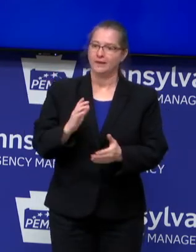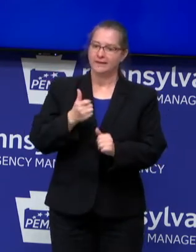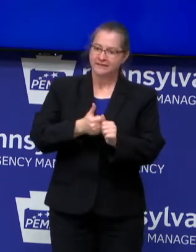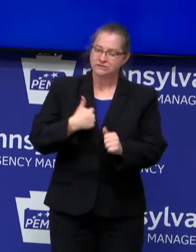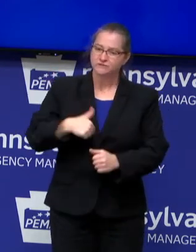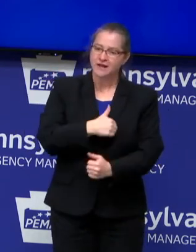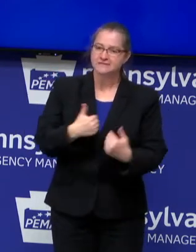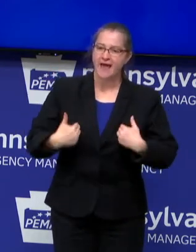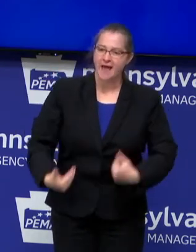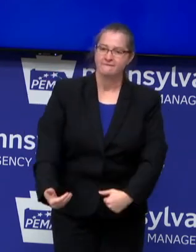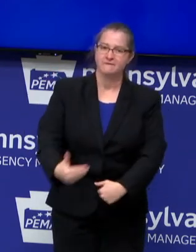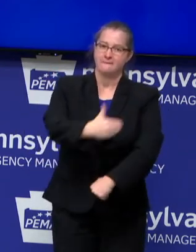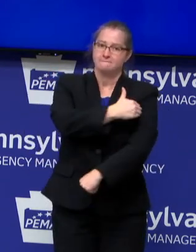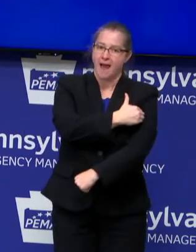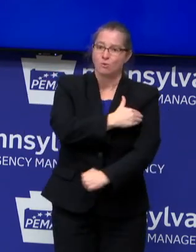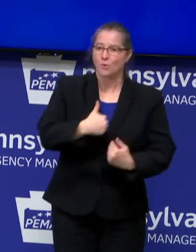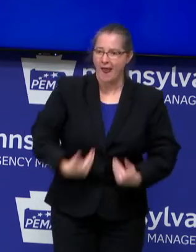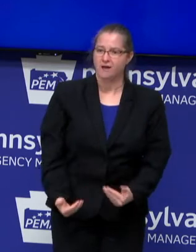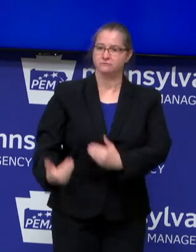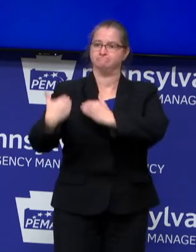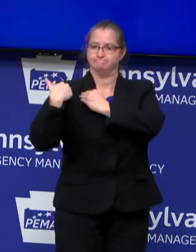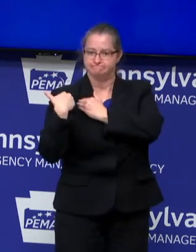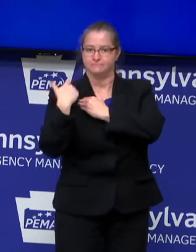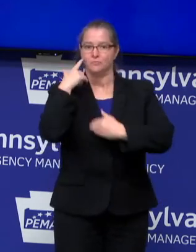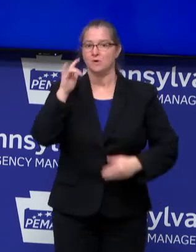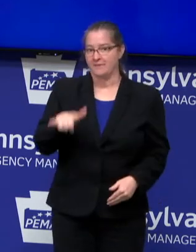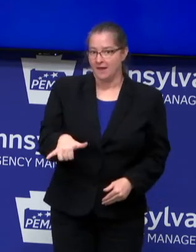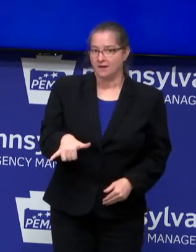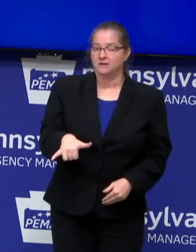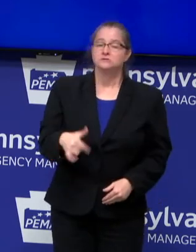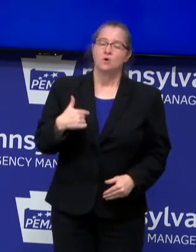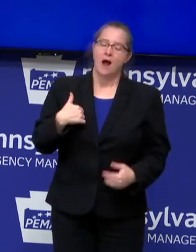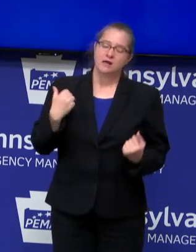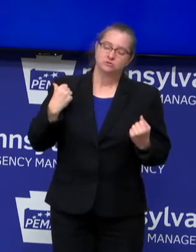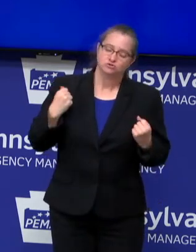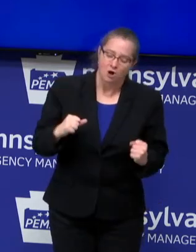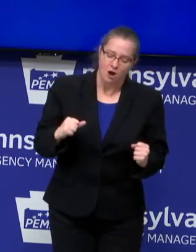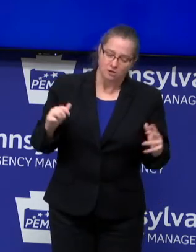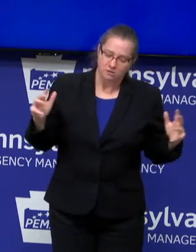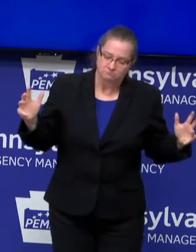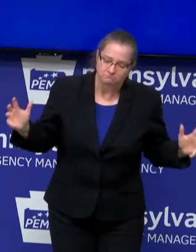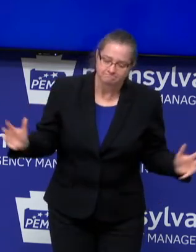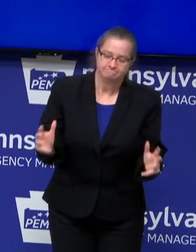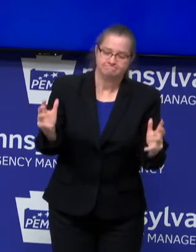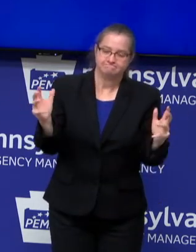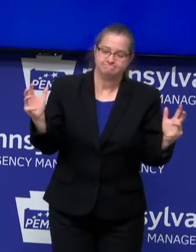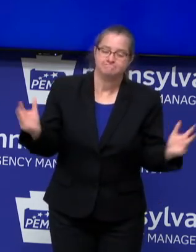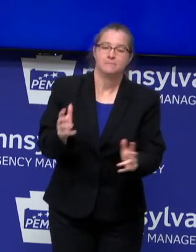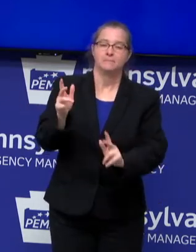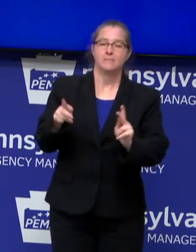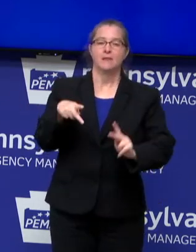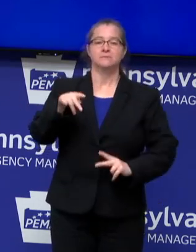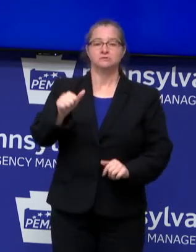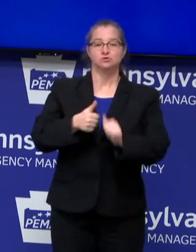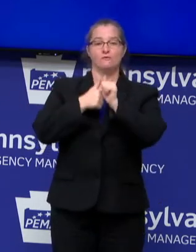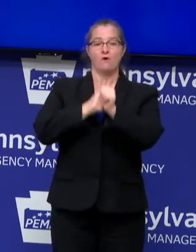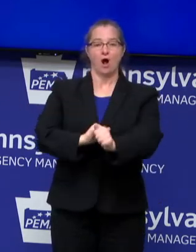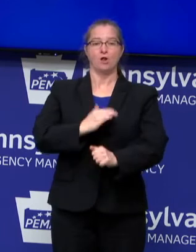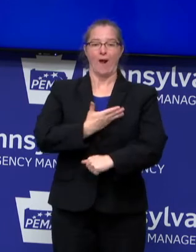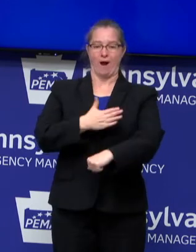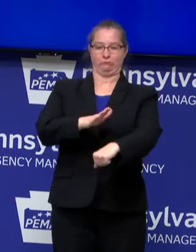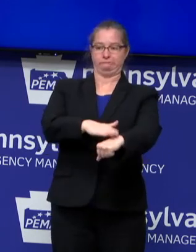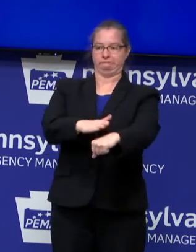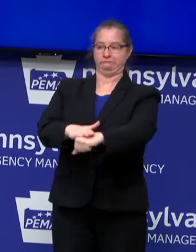power. We each have that agency. I strongly encourage Pennsylvanians to follow our stay-at-home